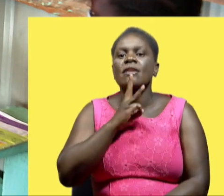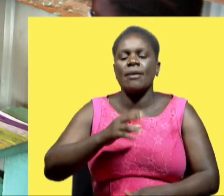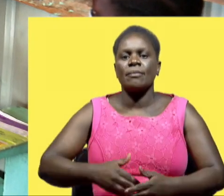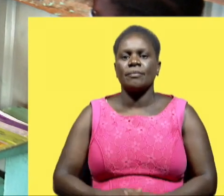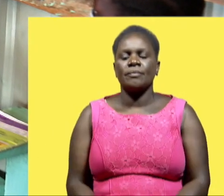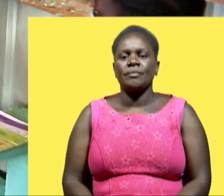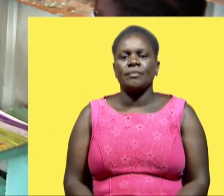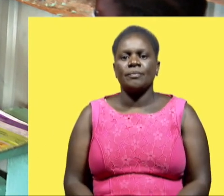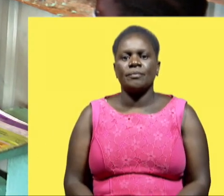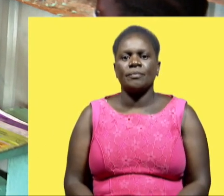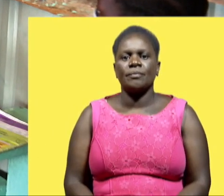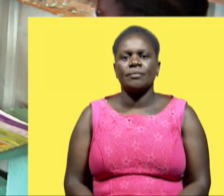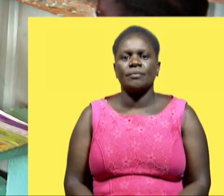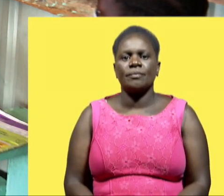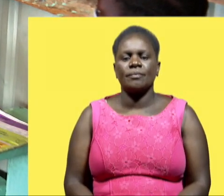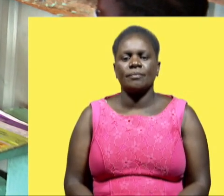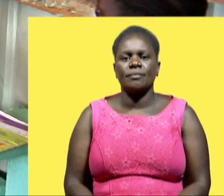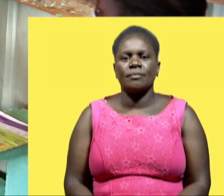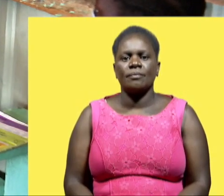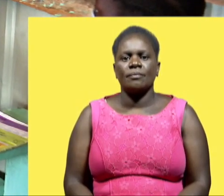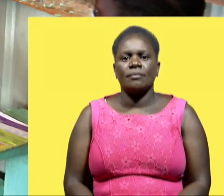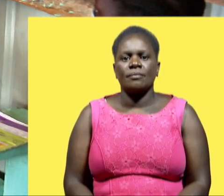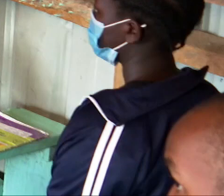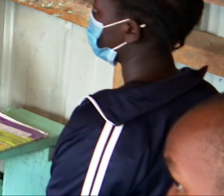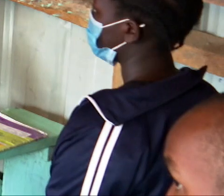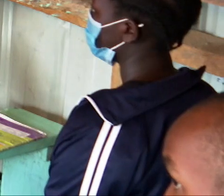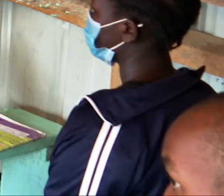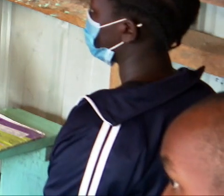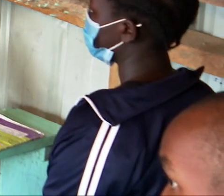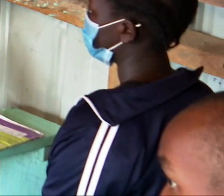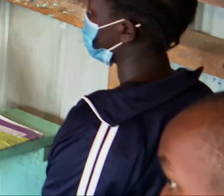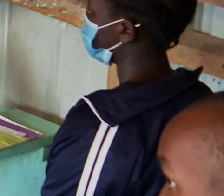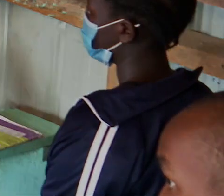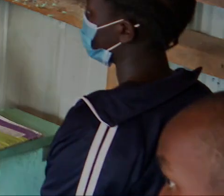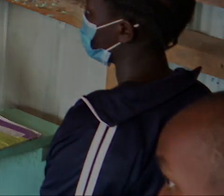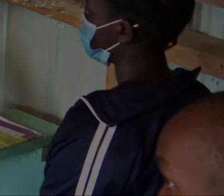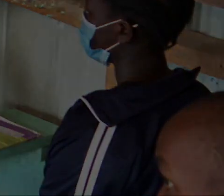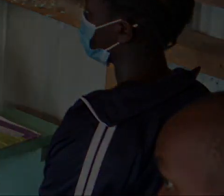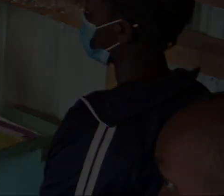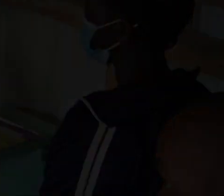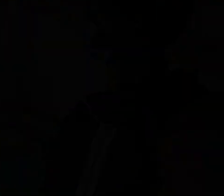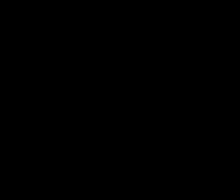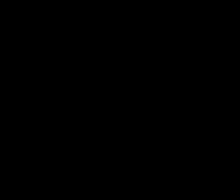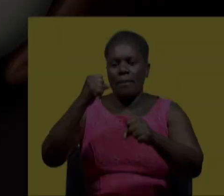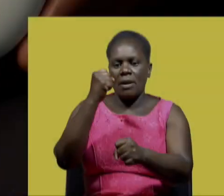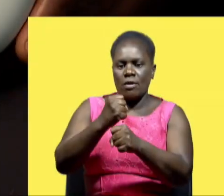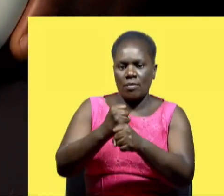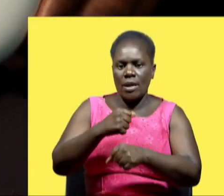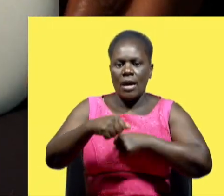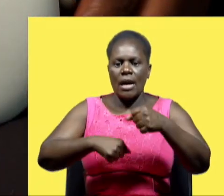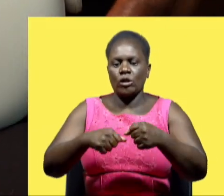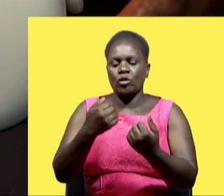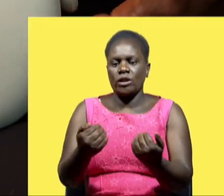are action for